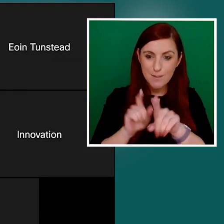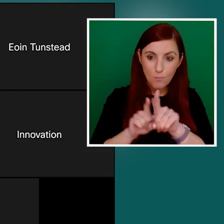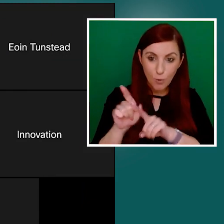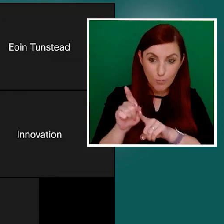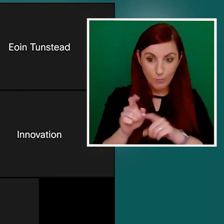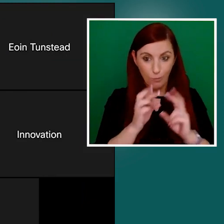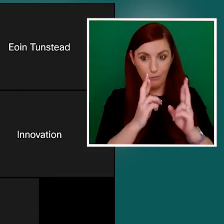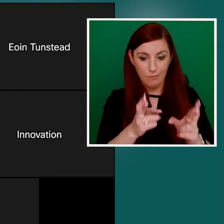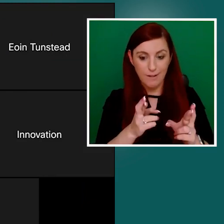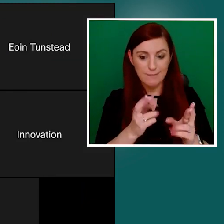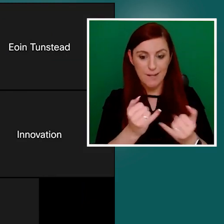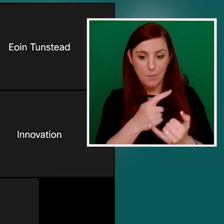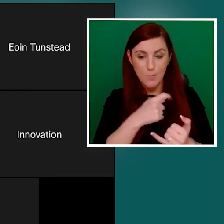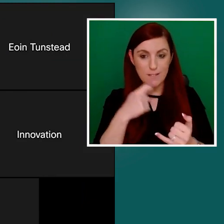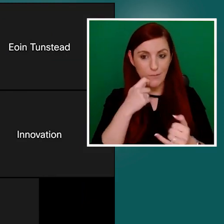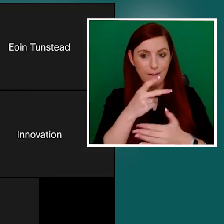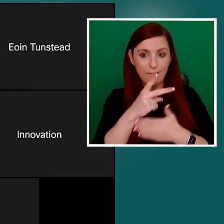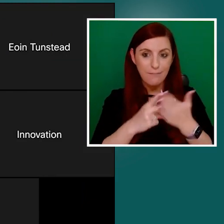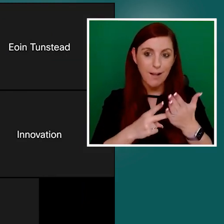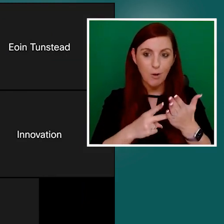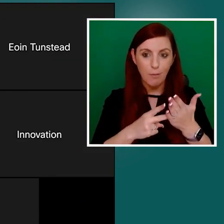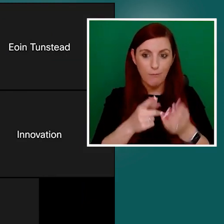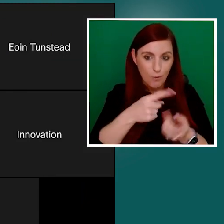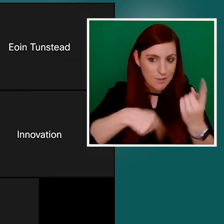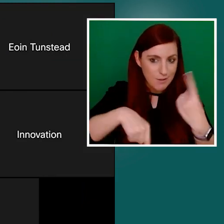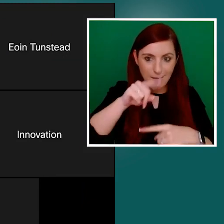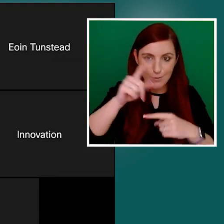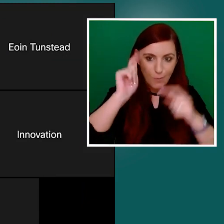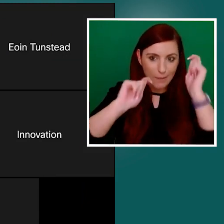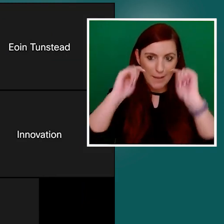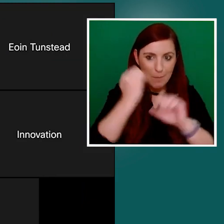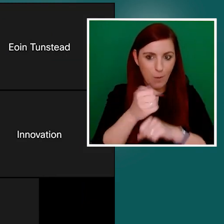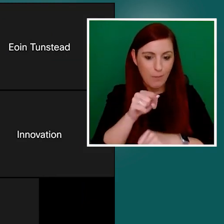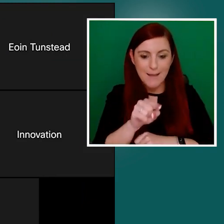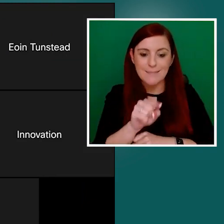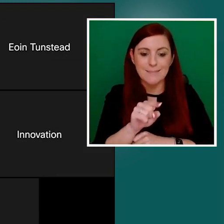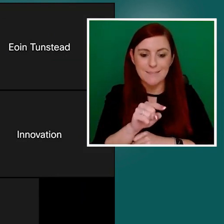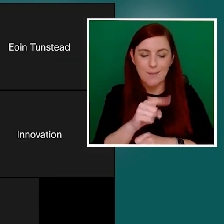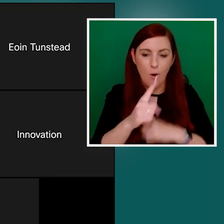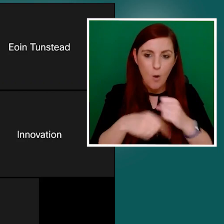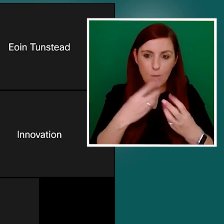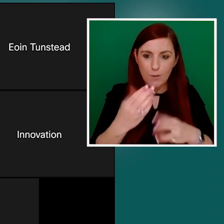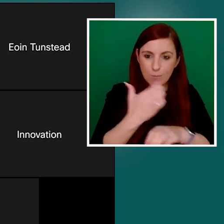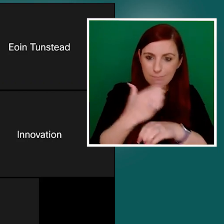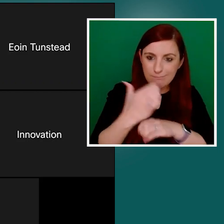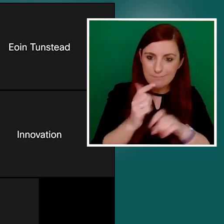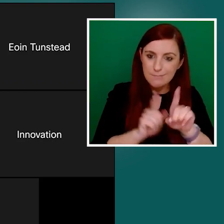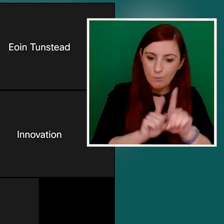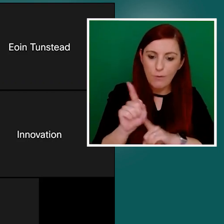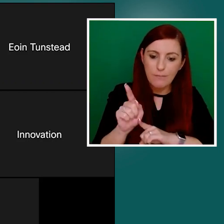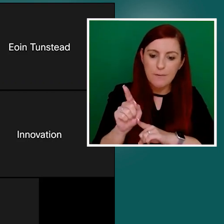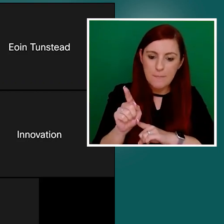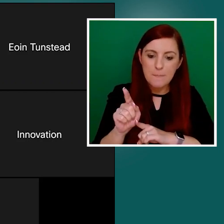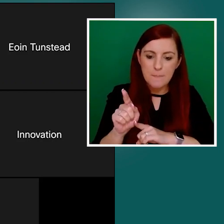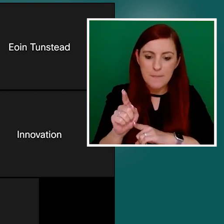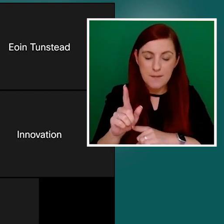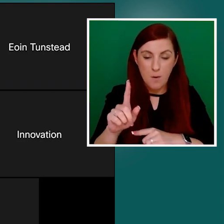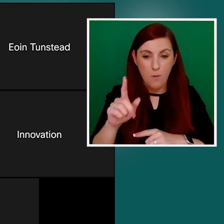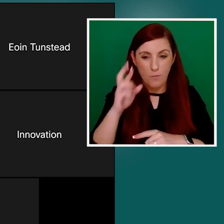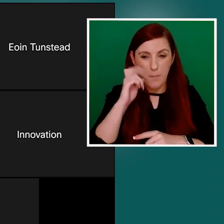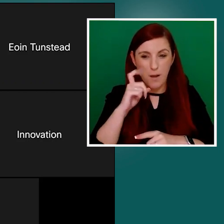really valuable place for us all to kind of to hang on to. I mean, one thing that struck me, mean, you talk about there's 150 pages, 29